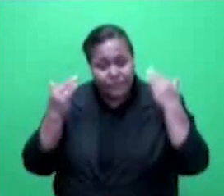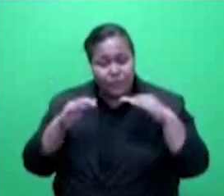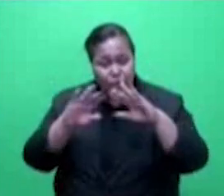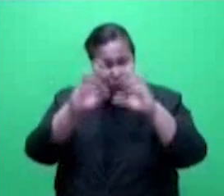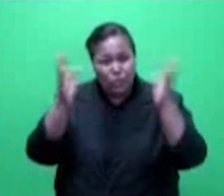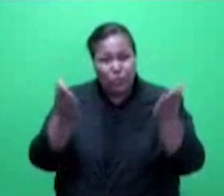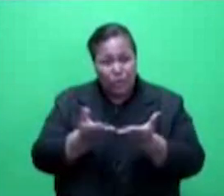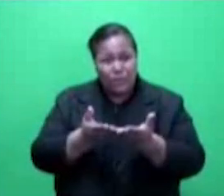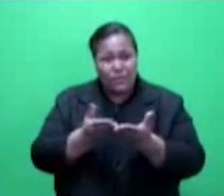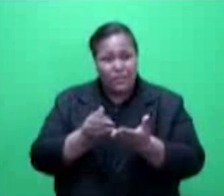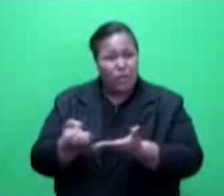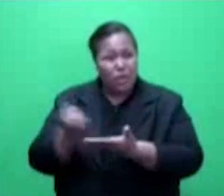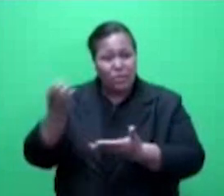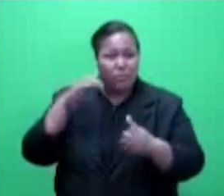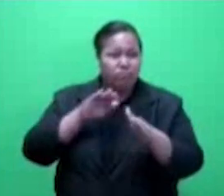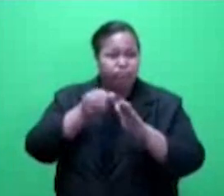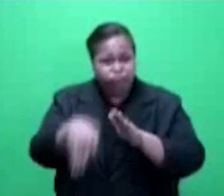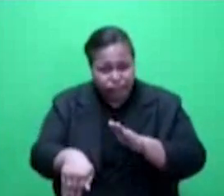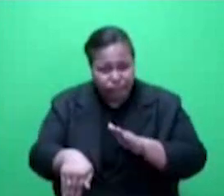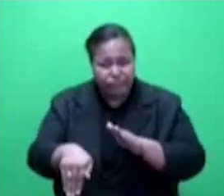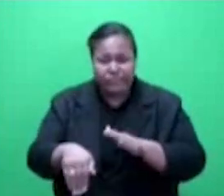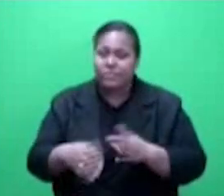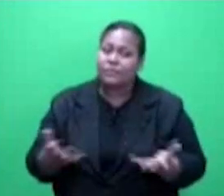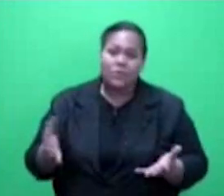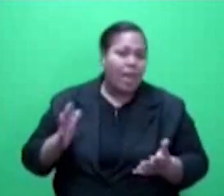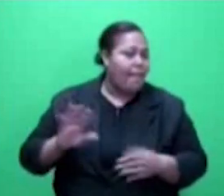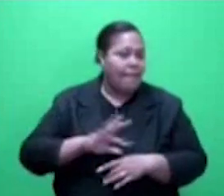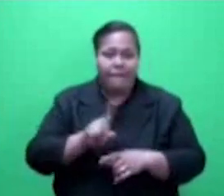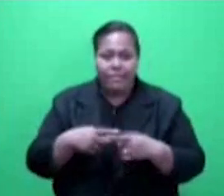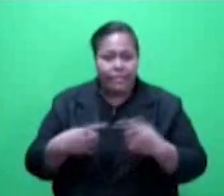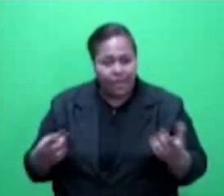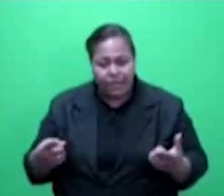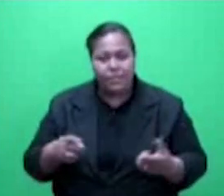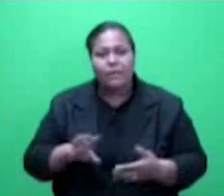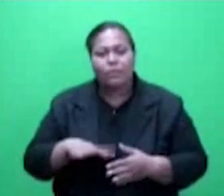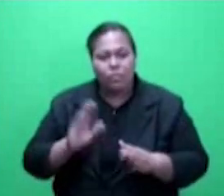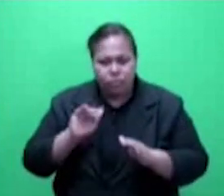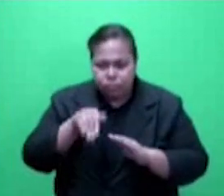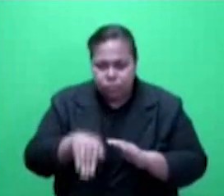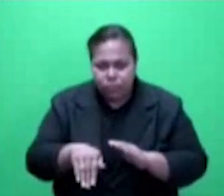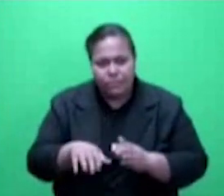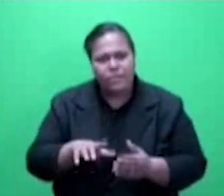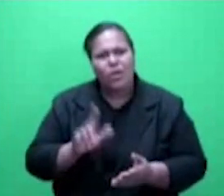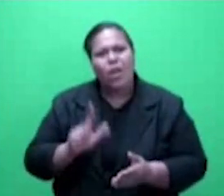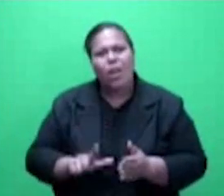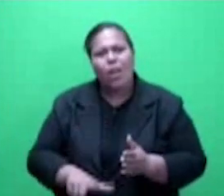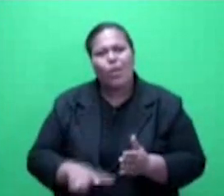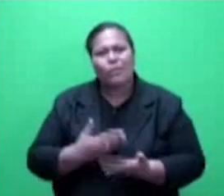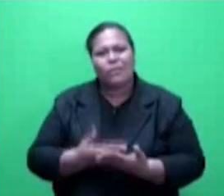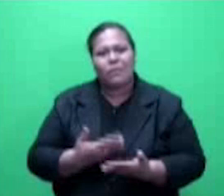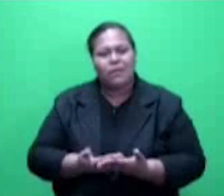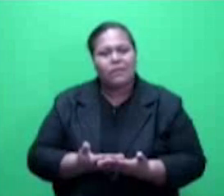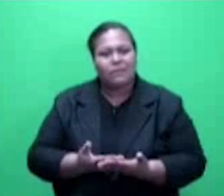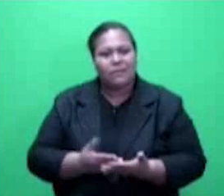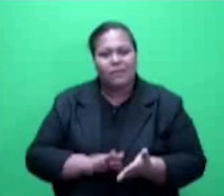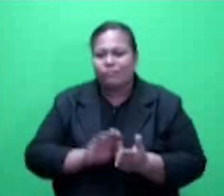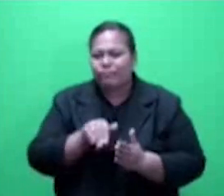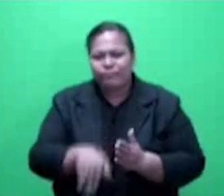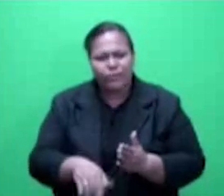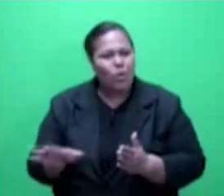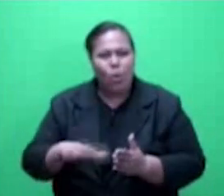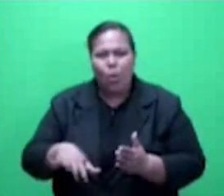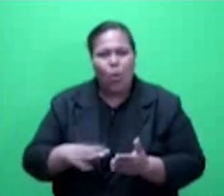it is expected that the inflation rate would fall due to low demand and decline in economic activities.